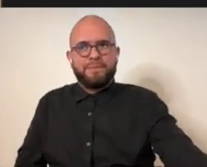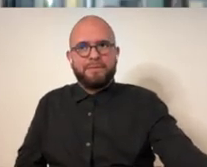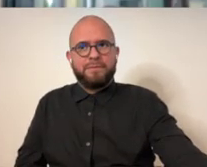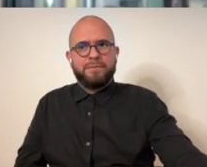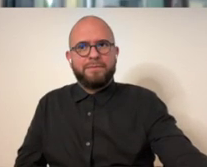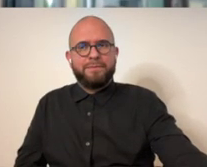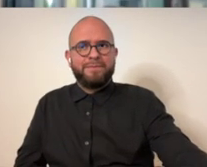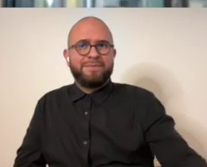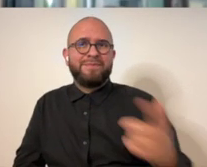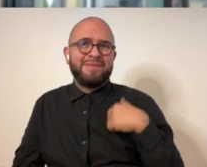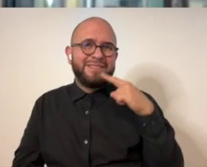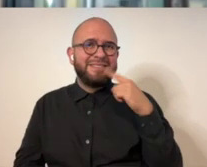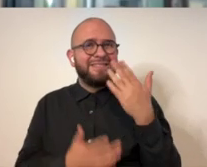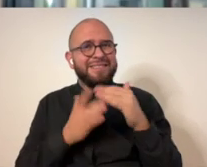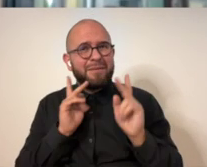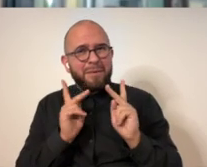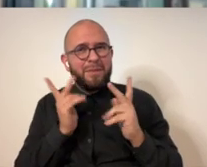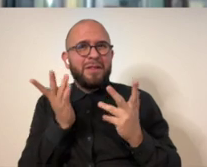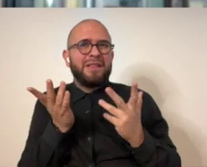Absolutely.